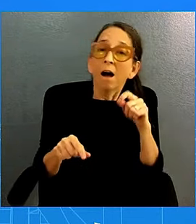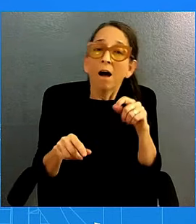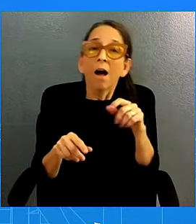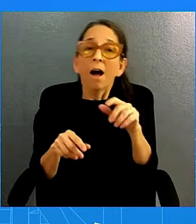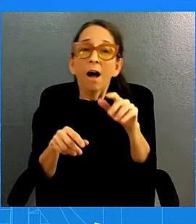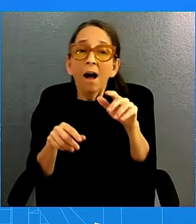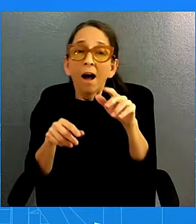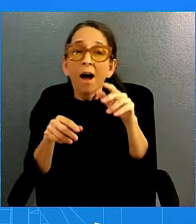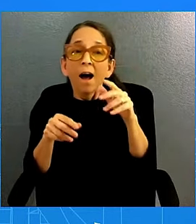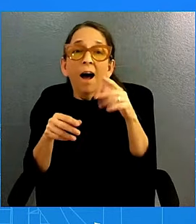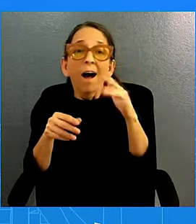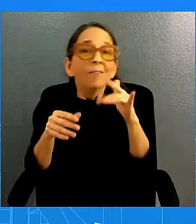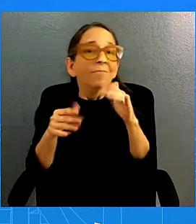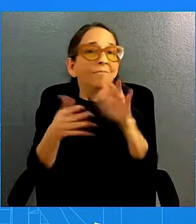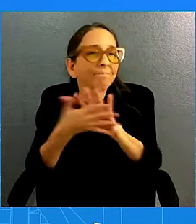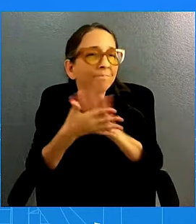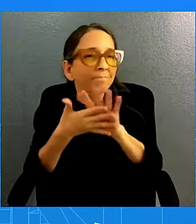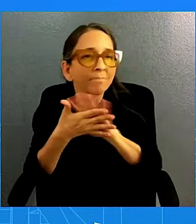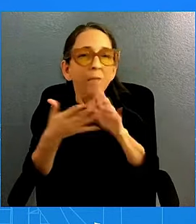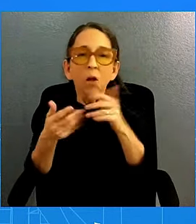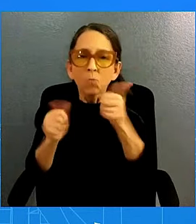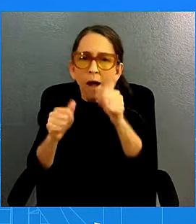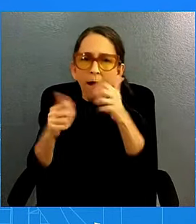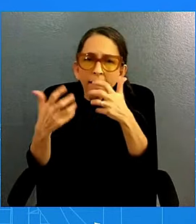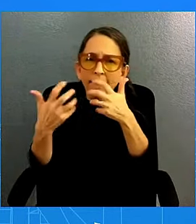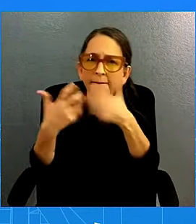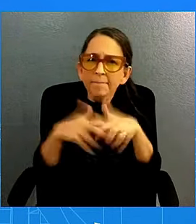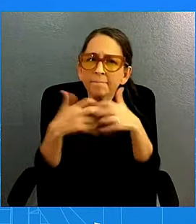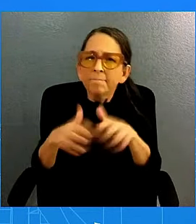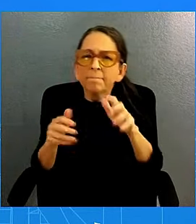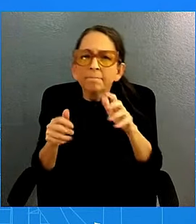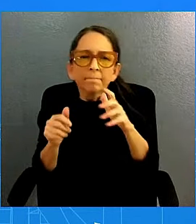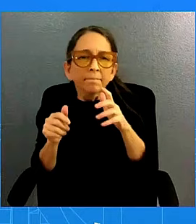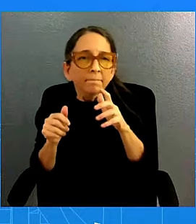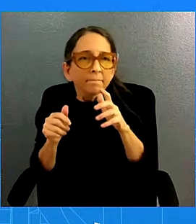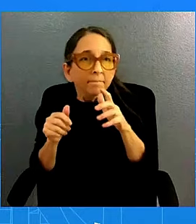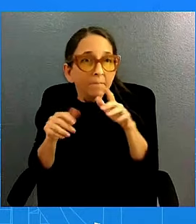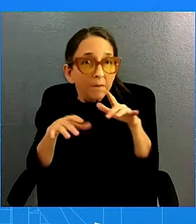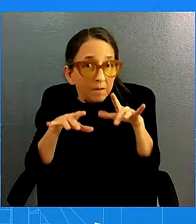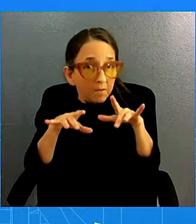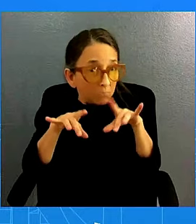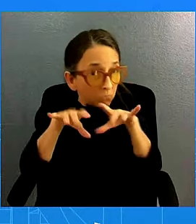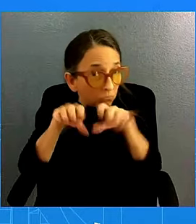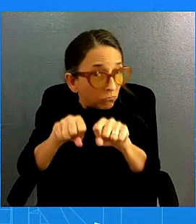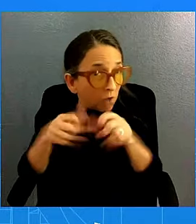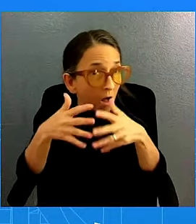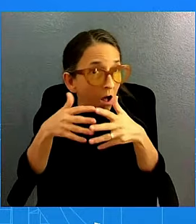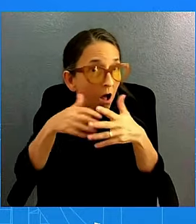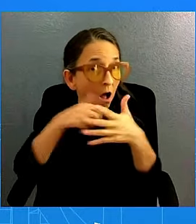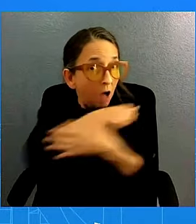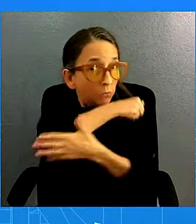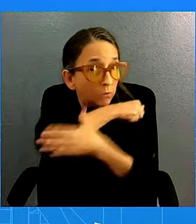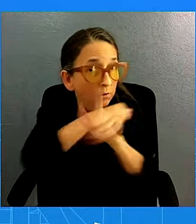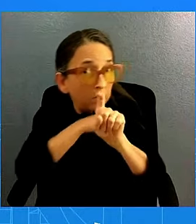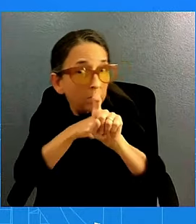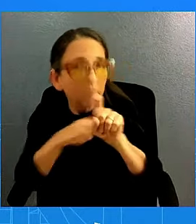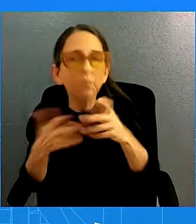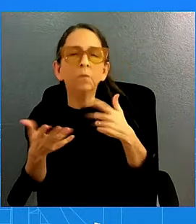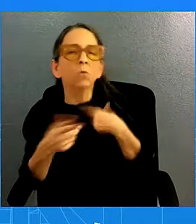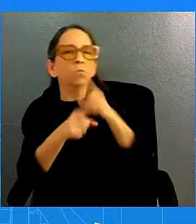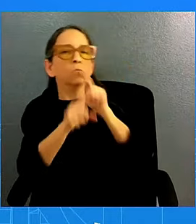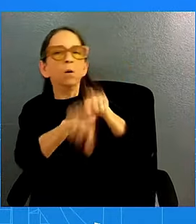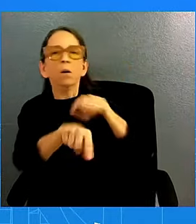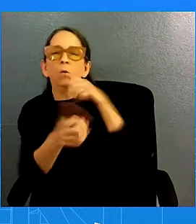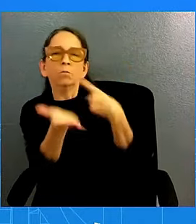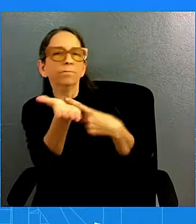a coup in their country. Is the White House aware of this and have any comments? I won't get into intelligence assessments specifically, Jonathan. I would just say writ large,